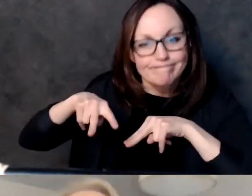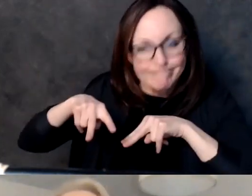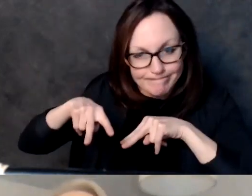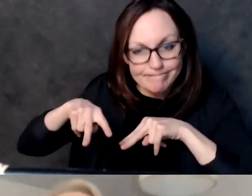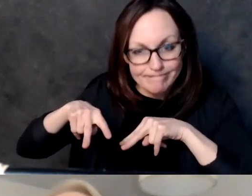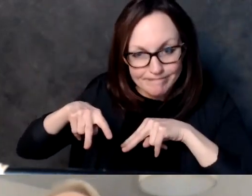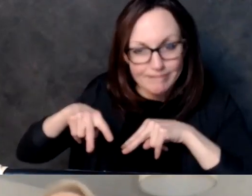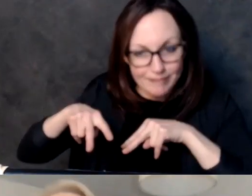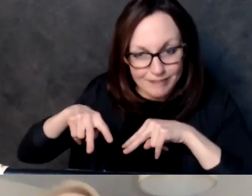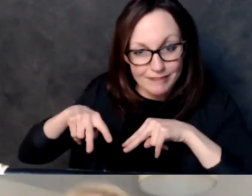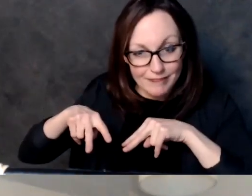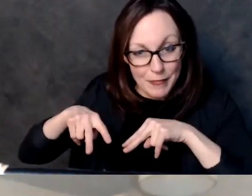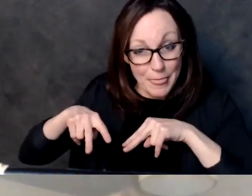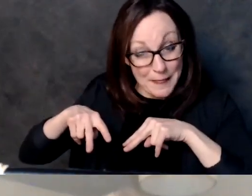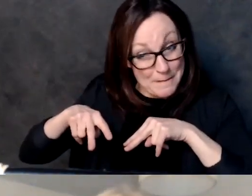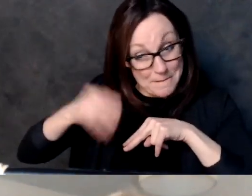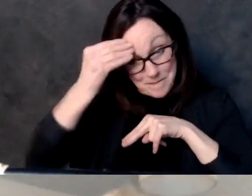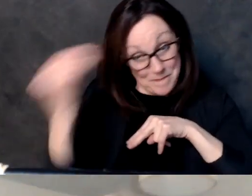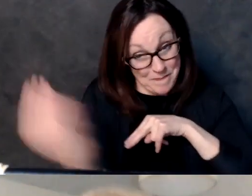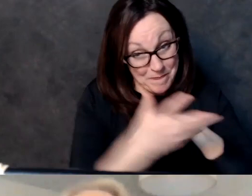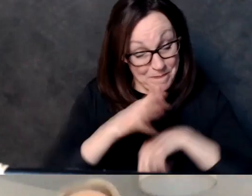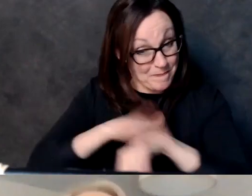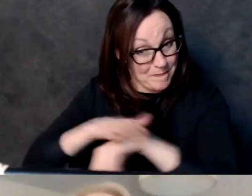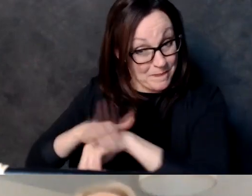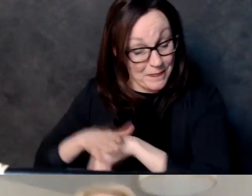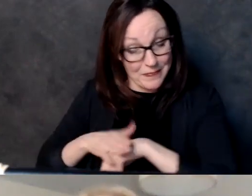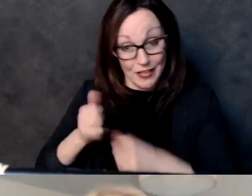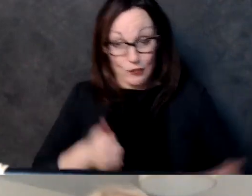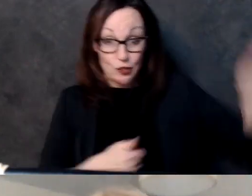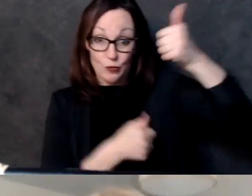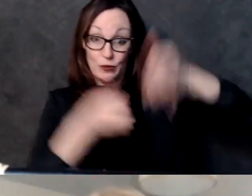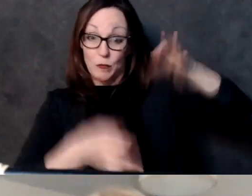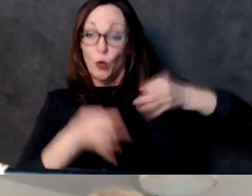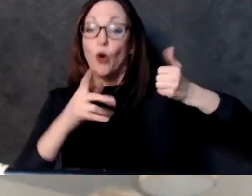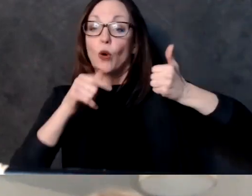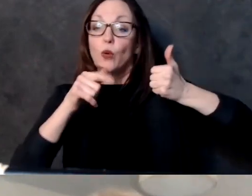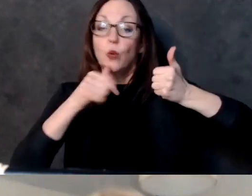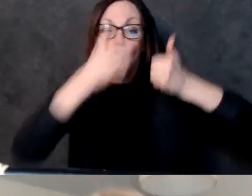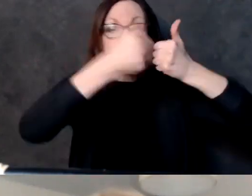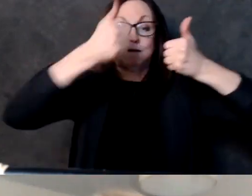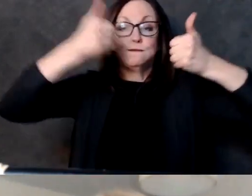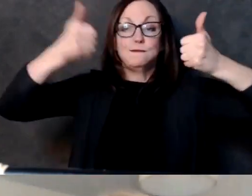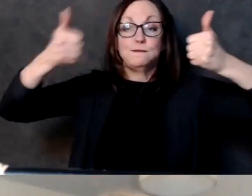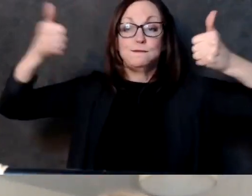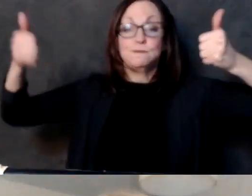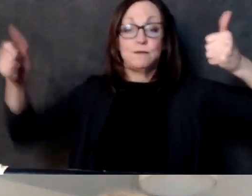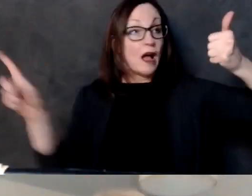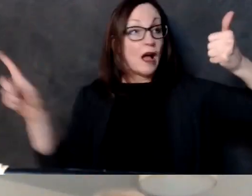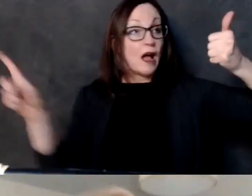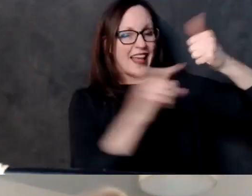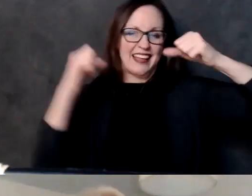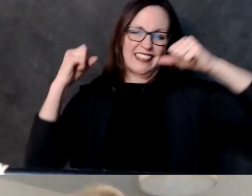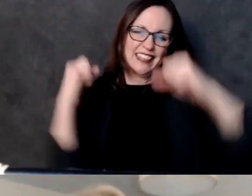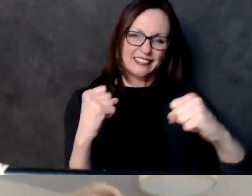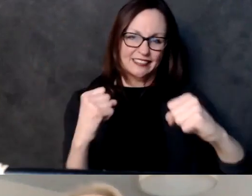um not to put you on the spot but that as as her and i were talking she let me know that that those maps came out right before